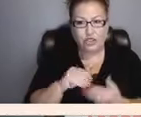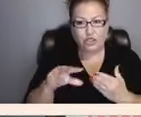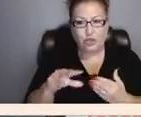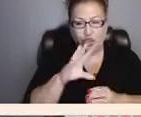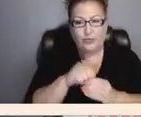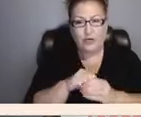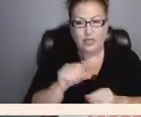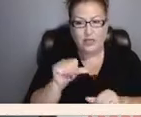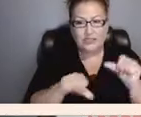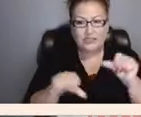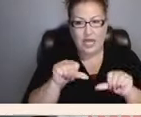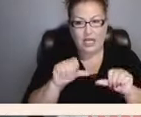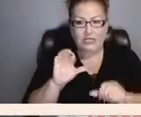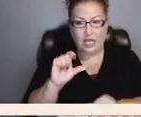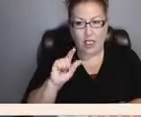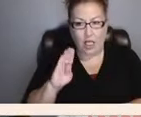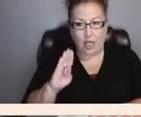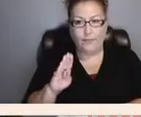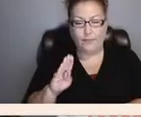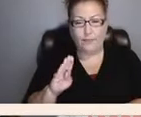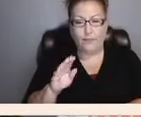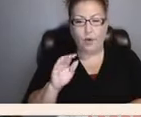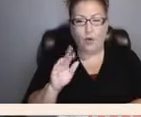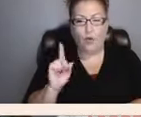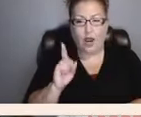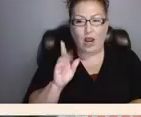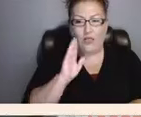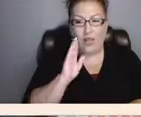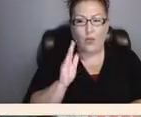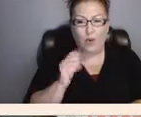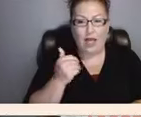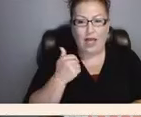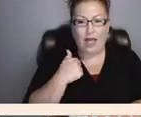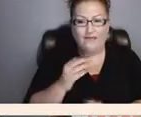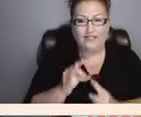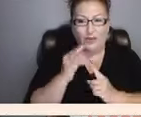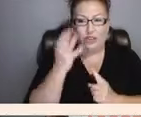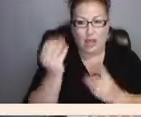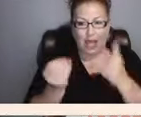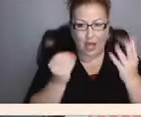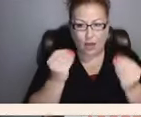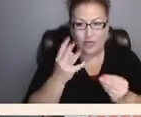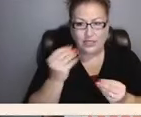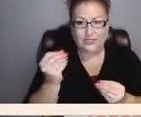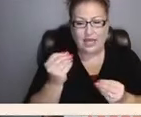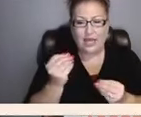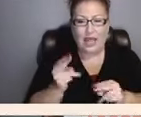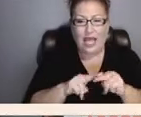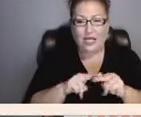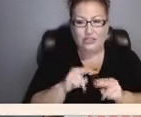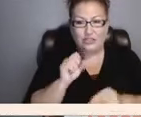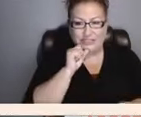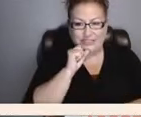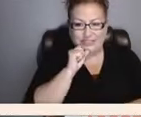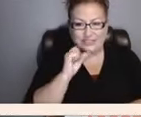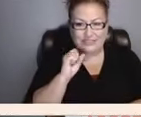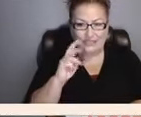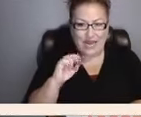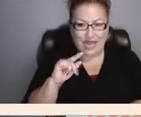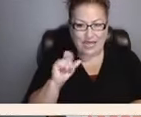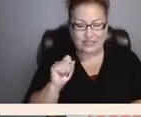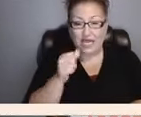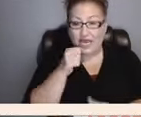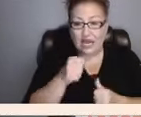in which they will be privy to special outings and extra snack in this in a letter requesting